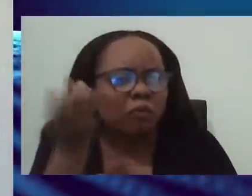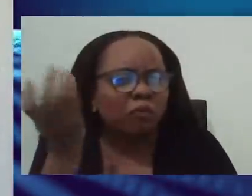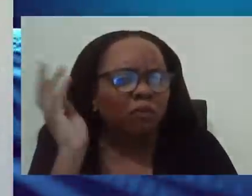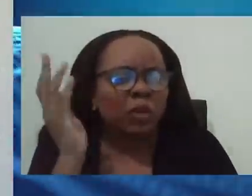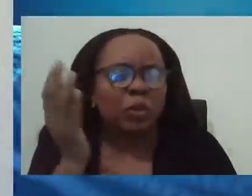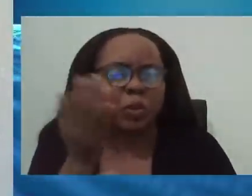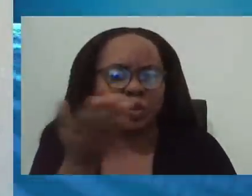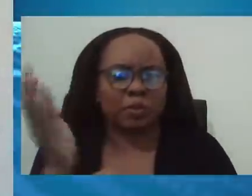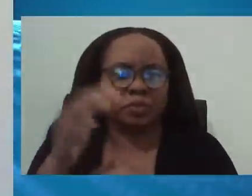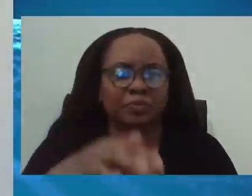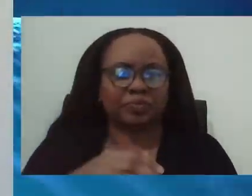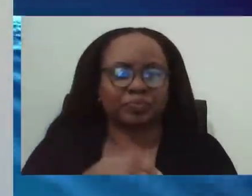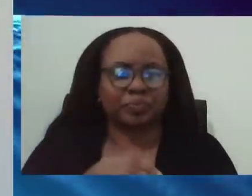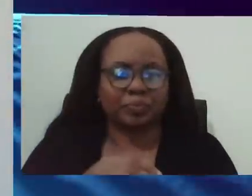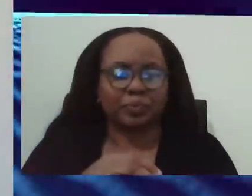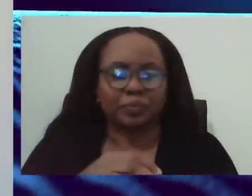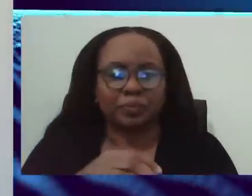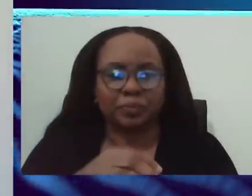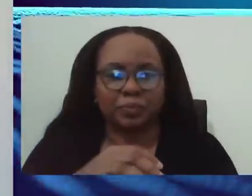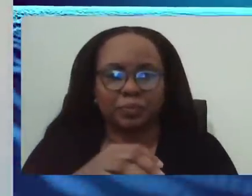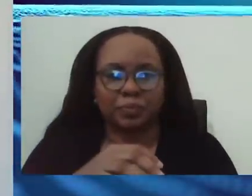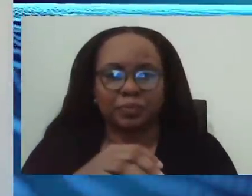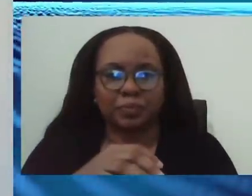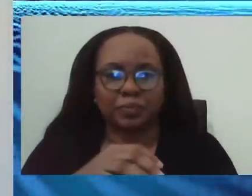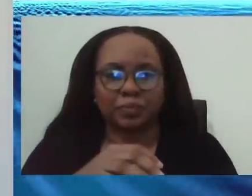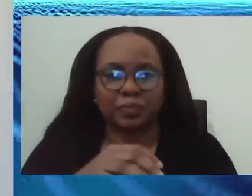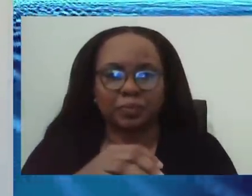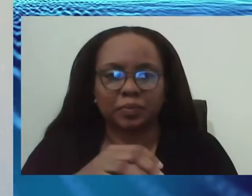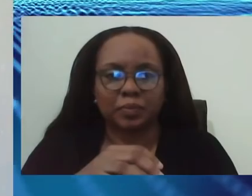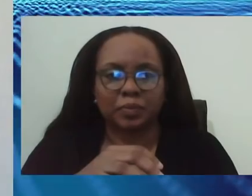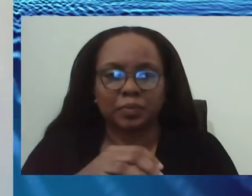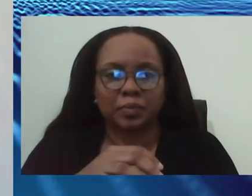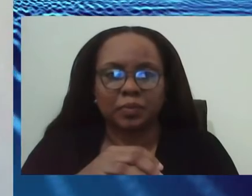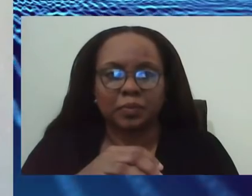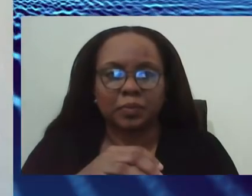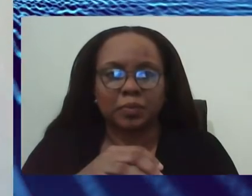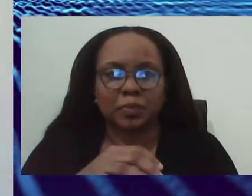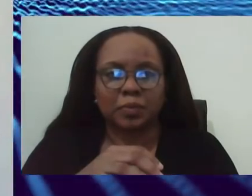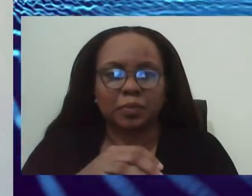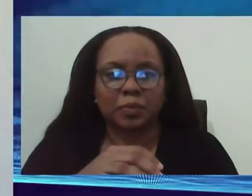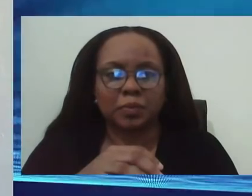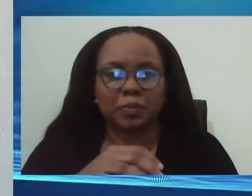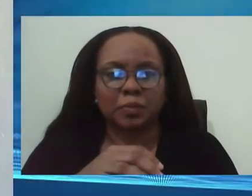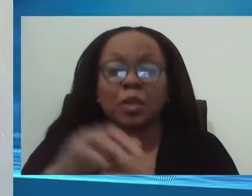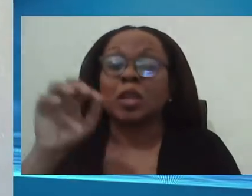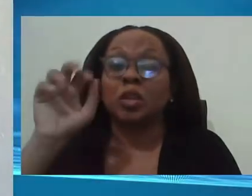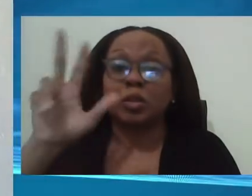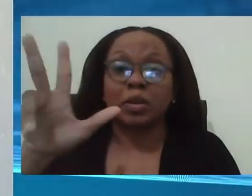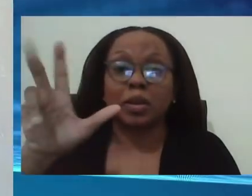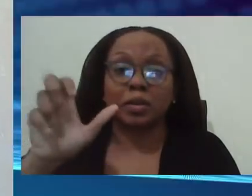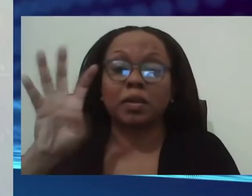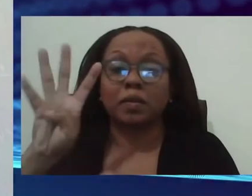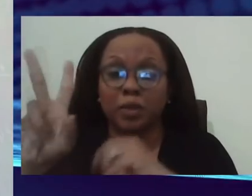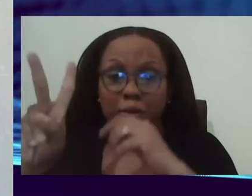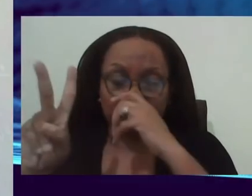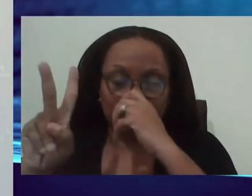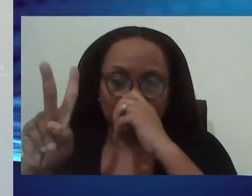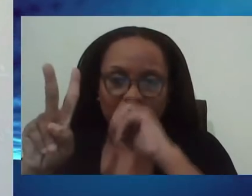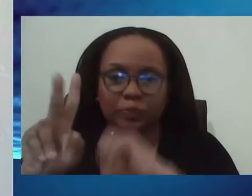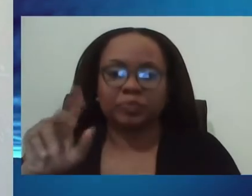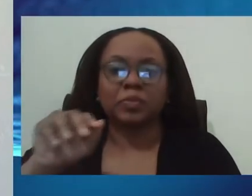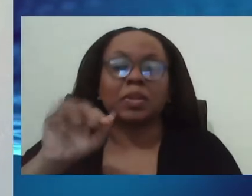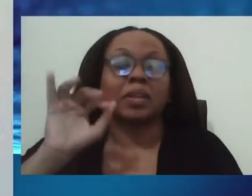One, the 342 cases are reported cases, right? 342